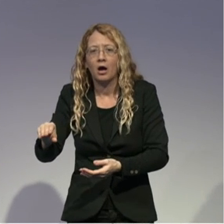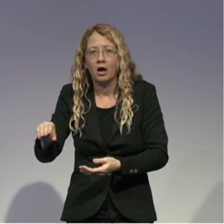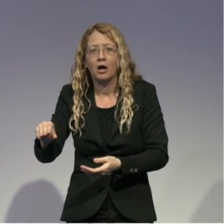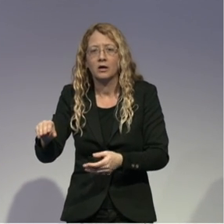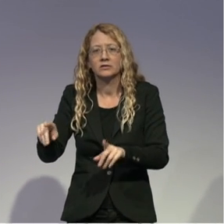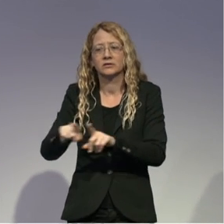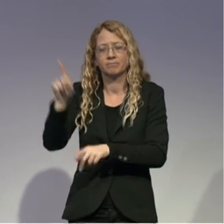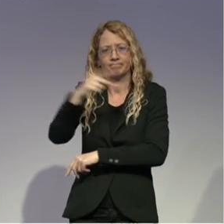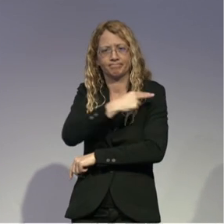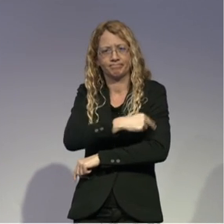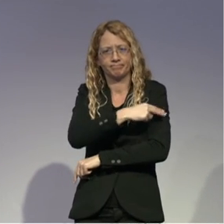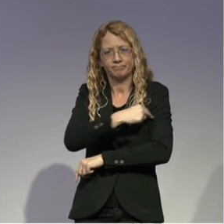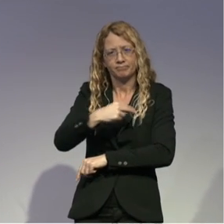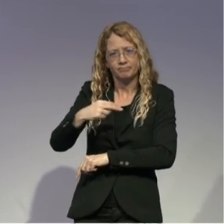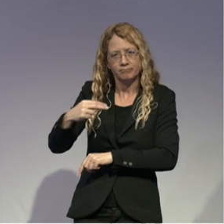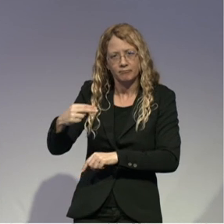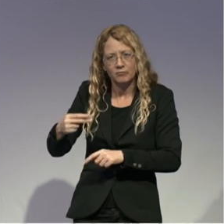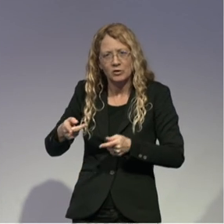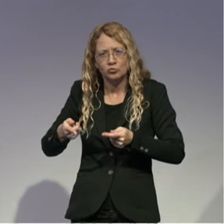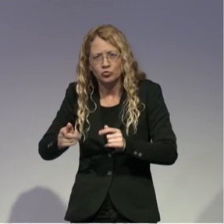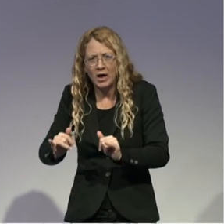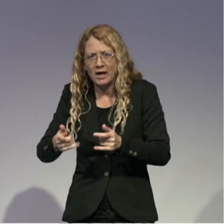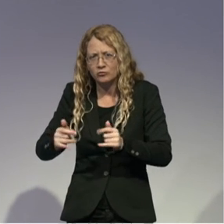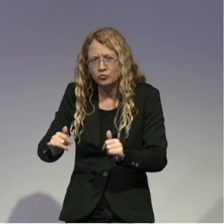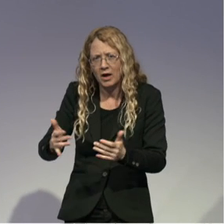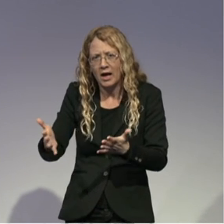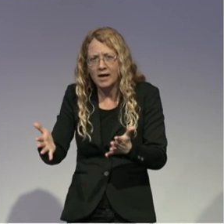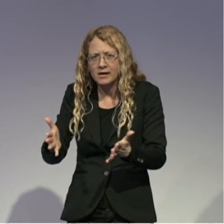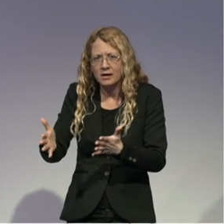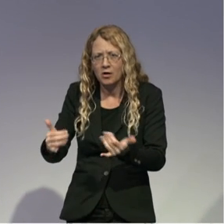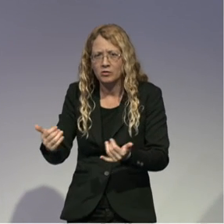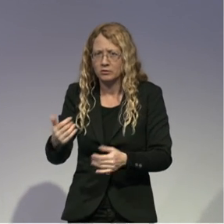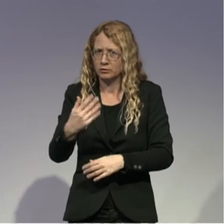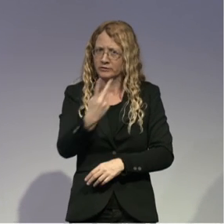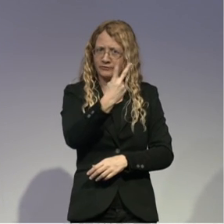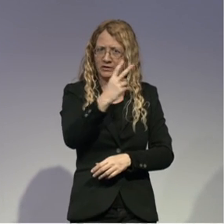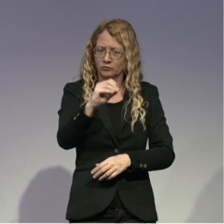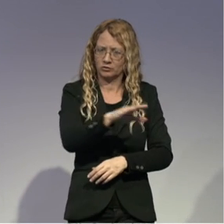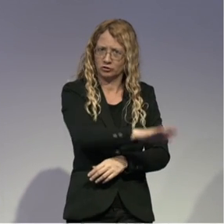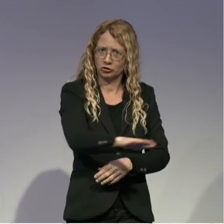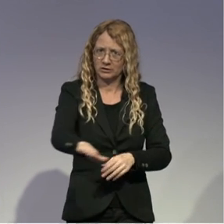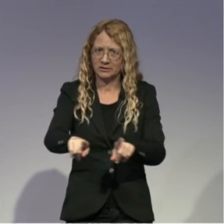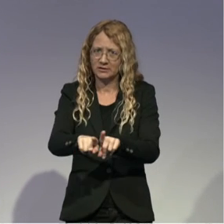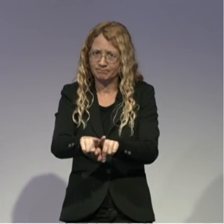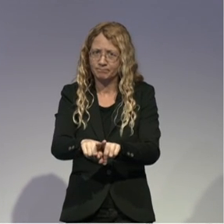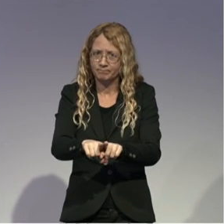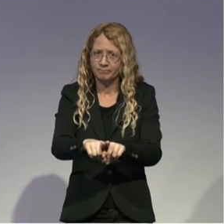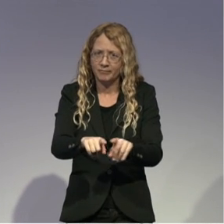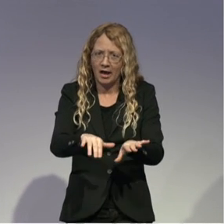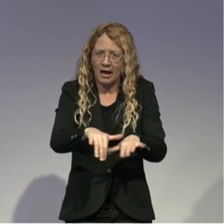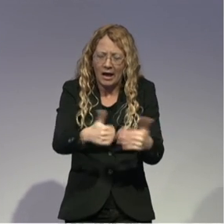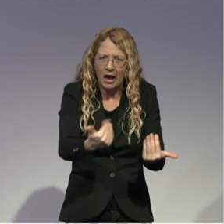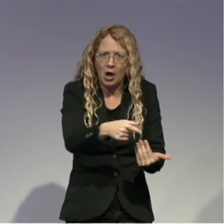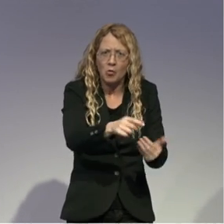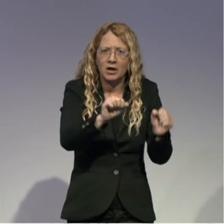to these 20 children that we want to teach them how to become young magicians. So the only things